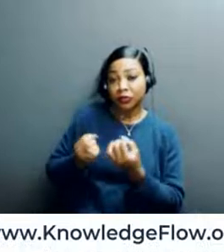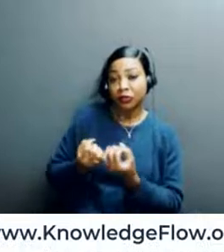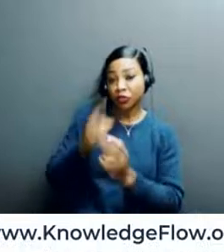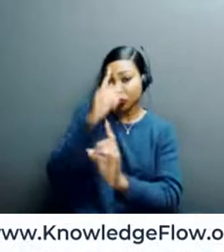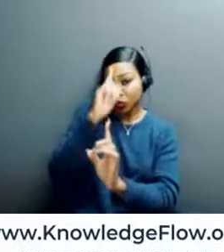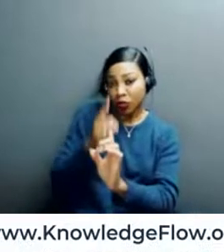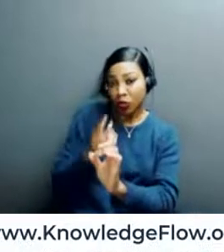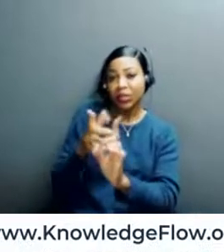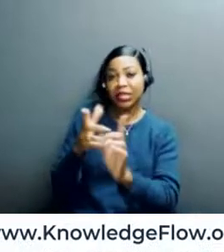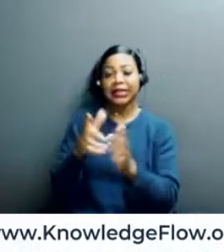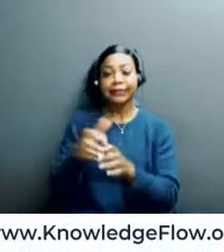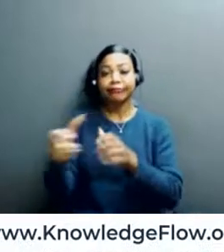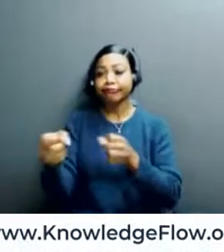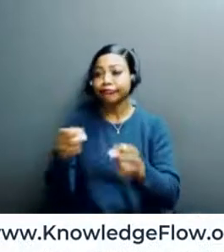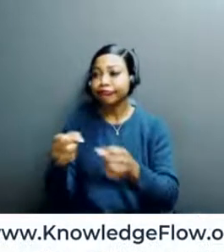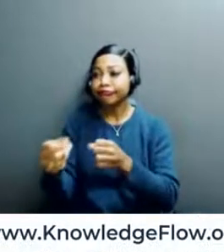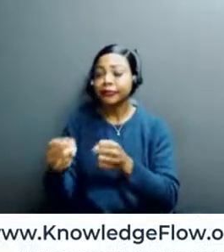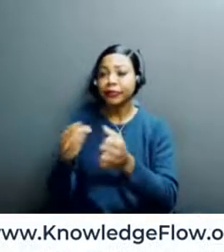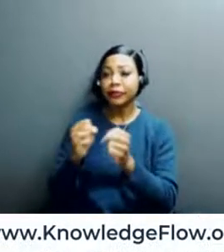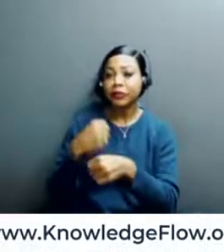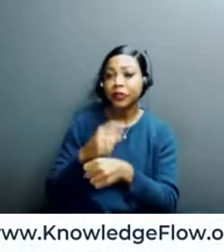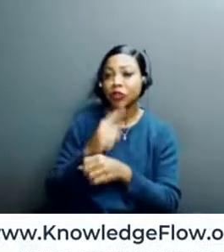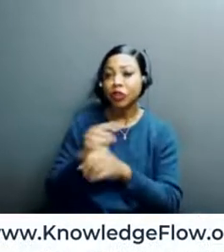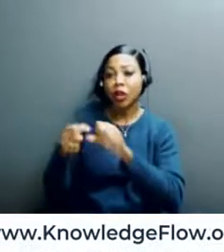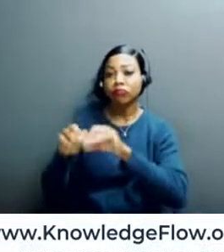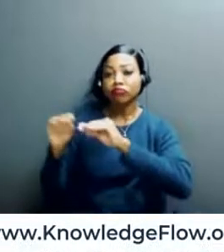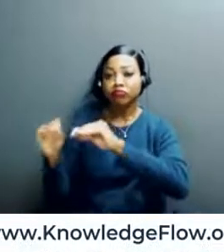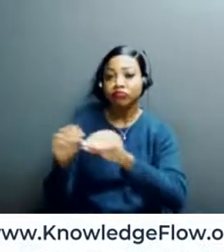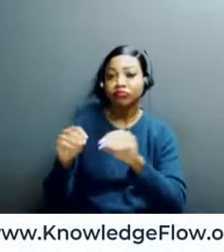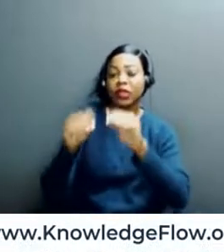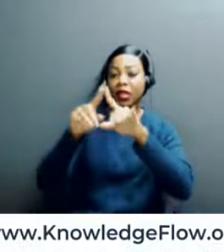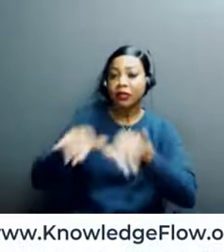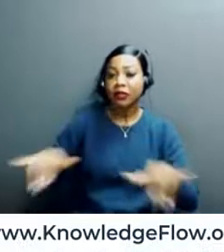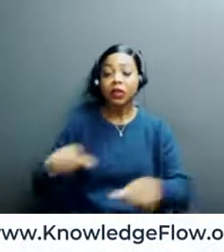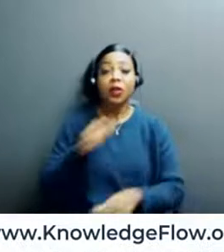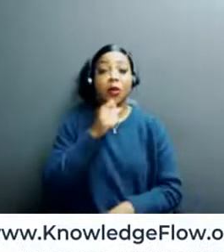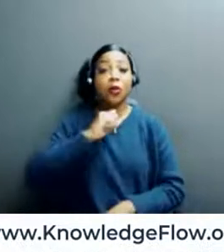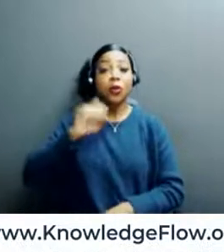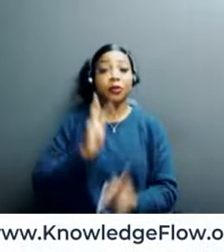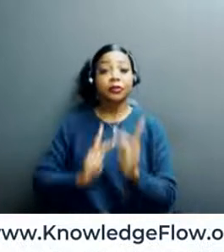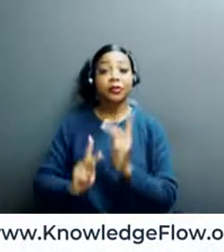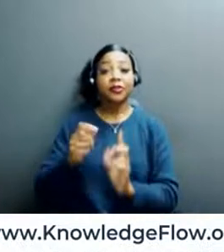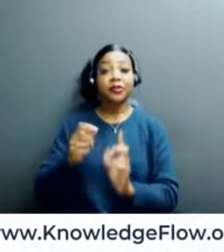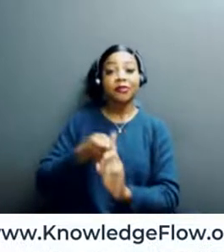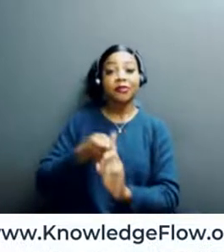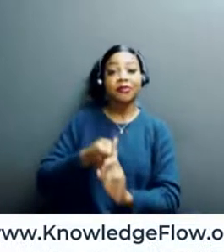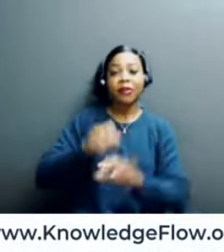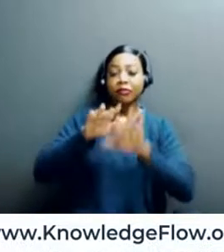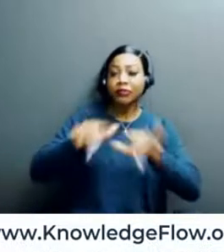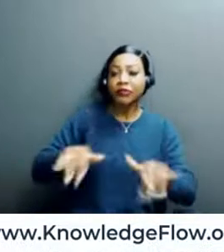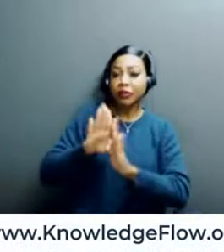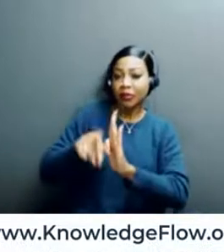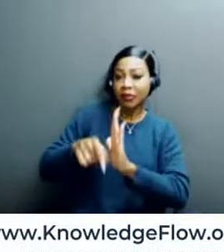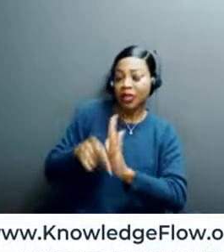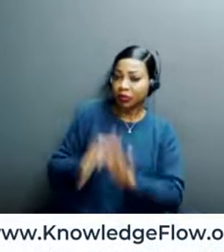retain women and diversity and older persons and people from diverse backgrounds are really important to that diversity component.